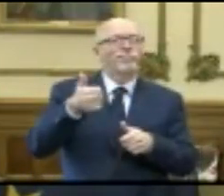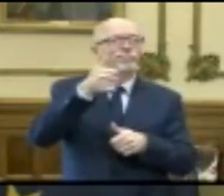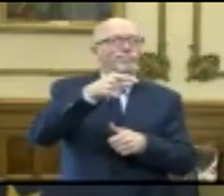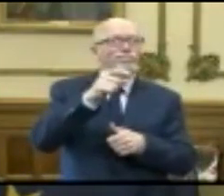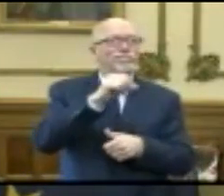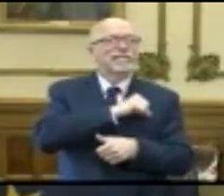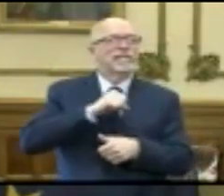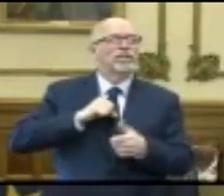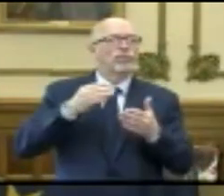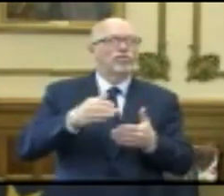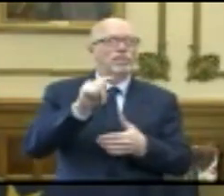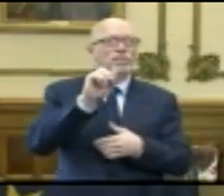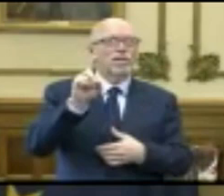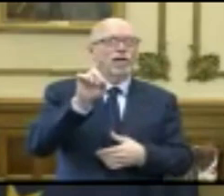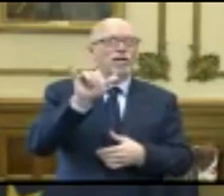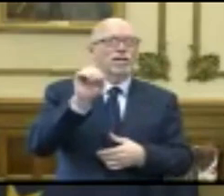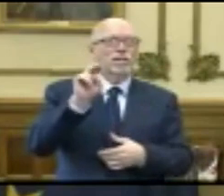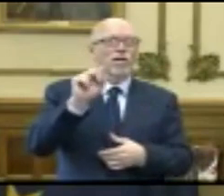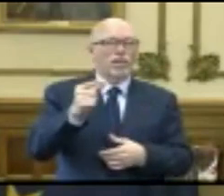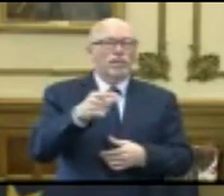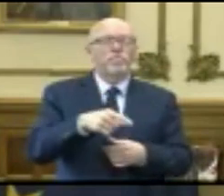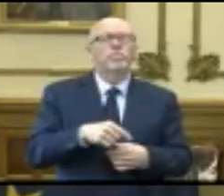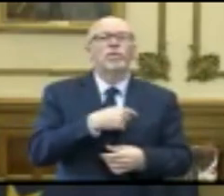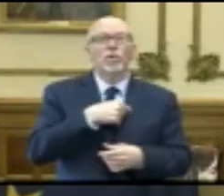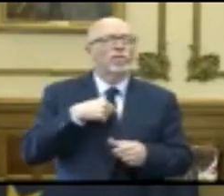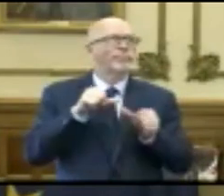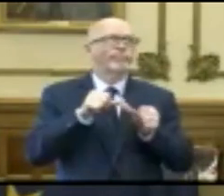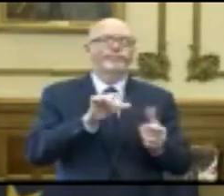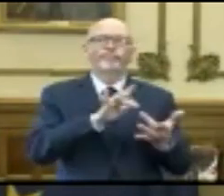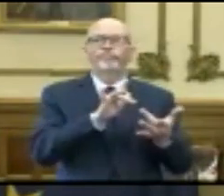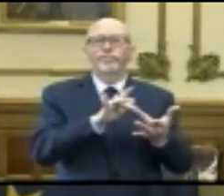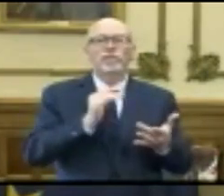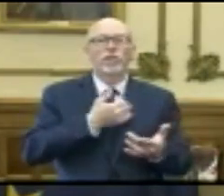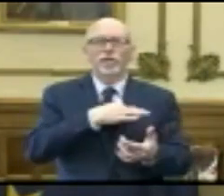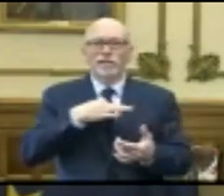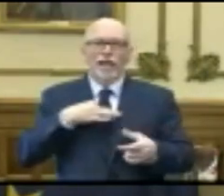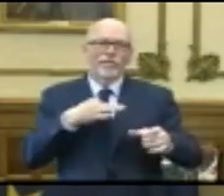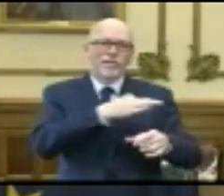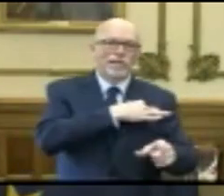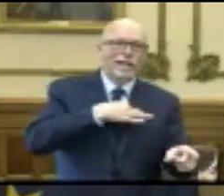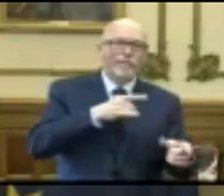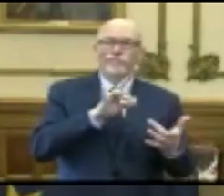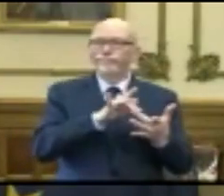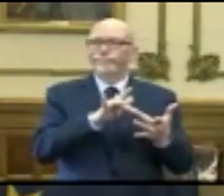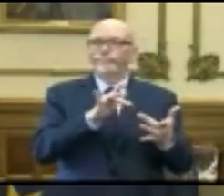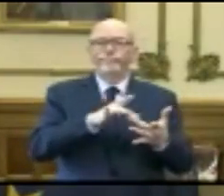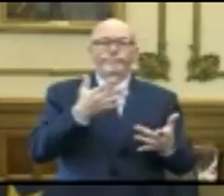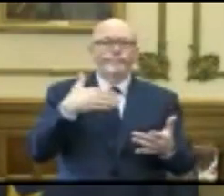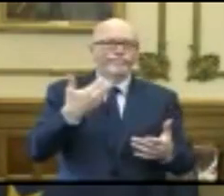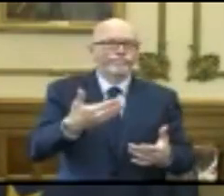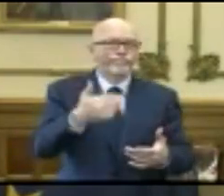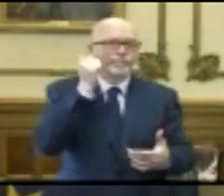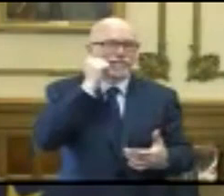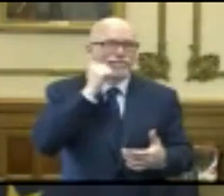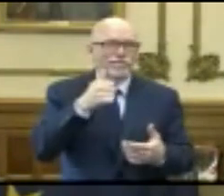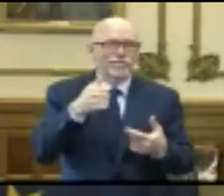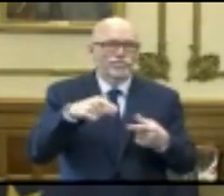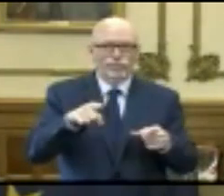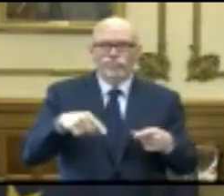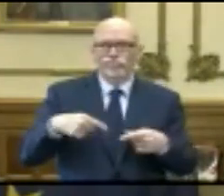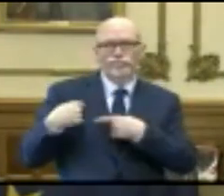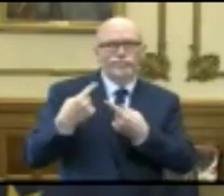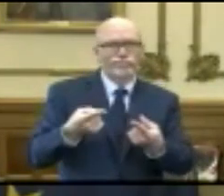Senator Todd Young. And we have been in constant contact. Our staffs have been in daily constant contact with one another throughout this whole